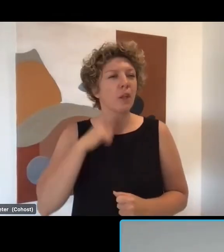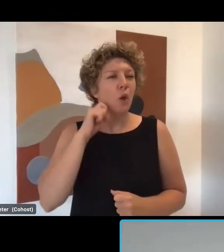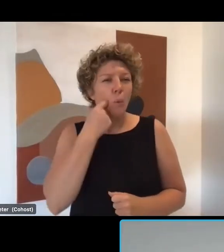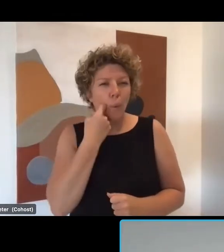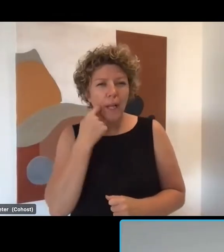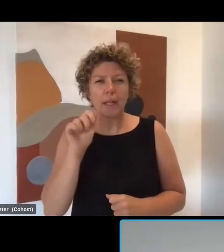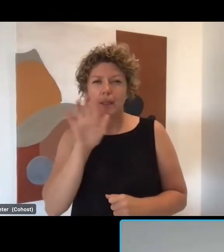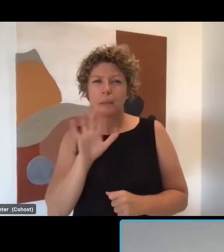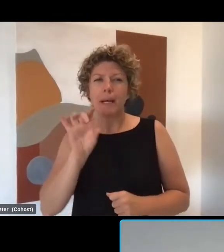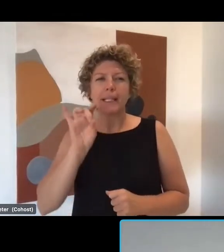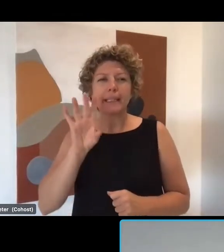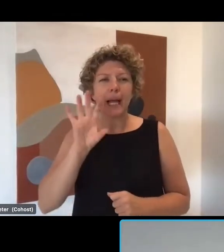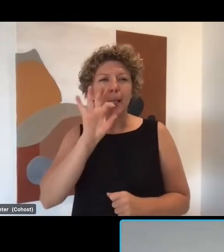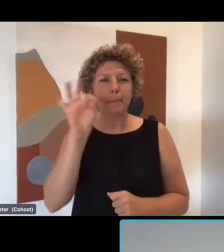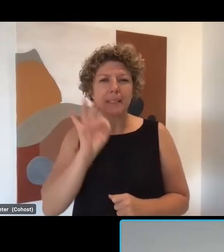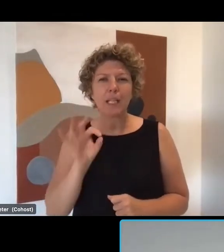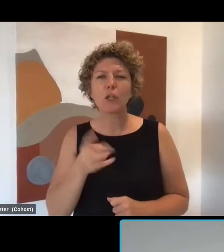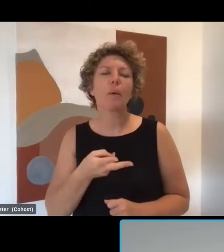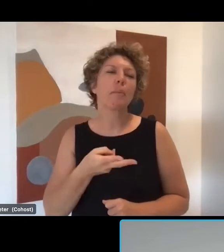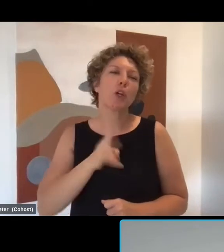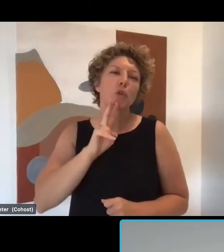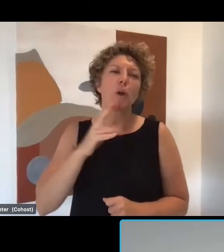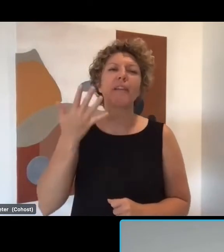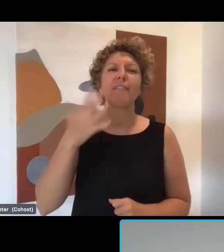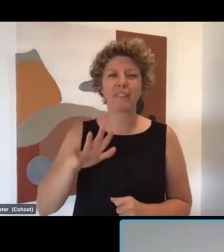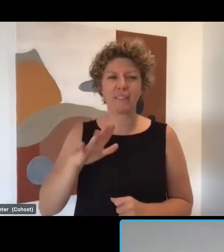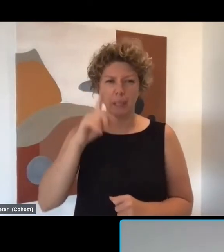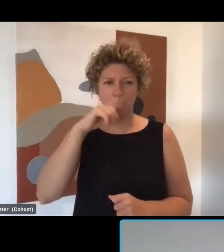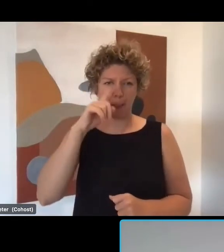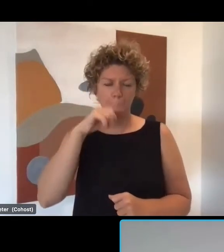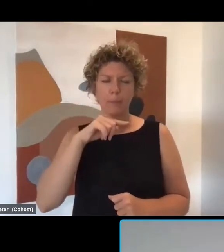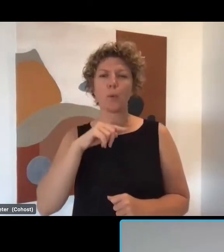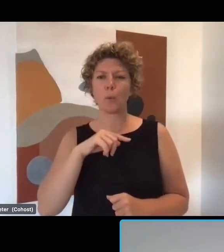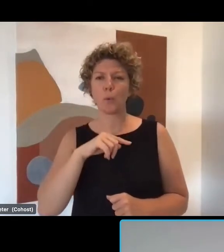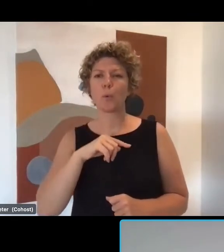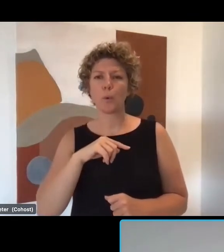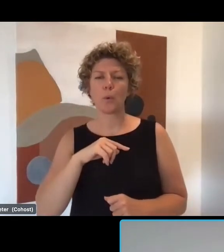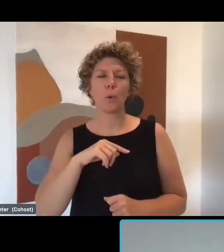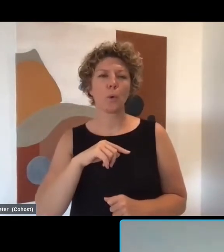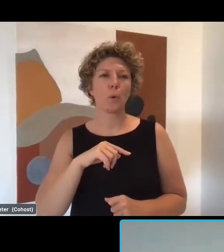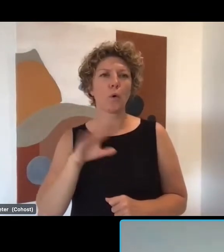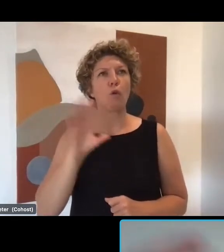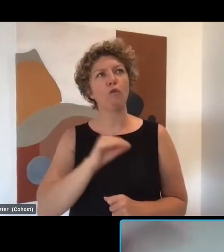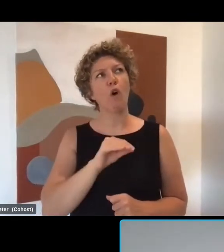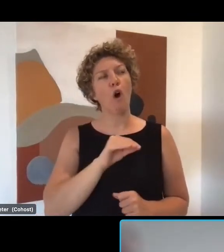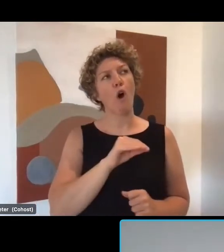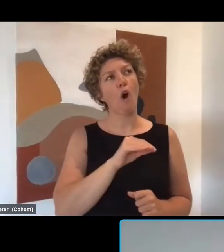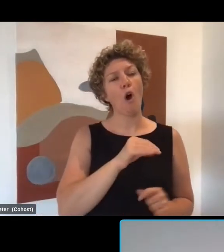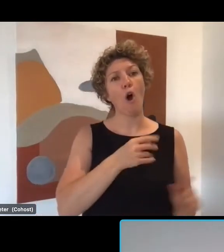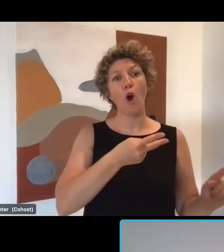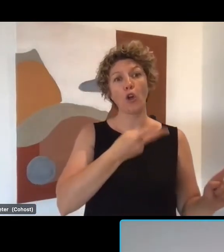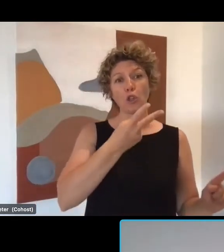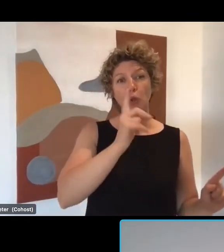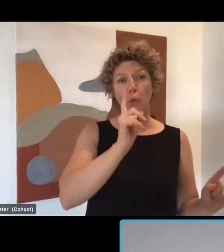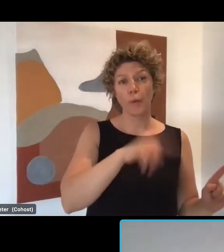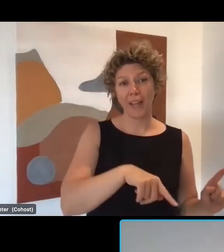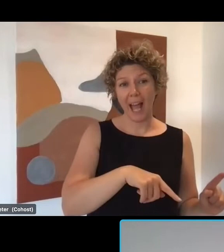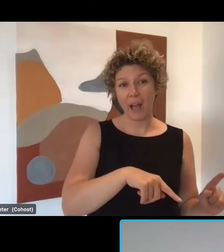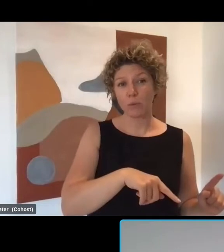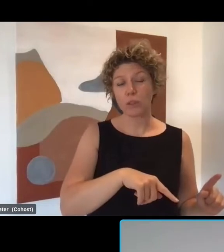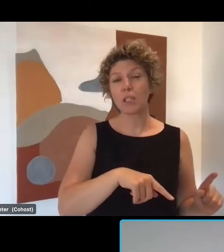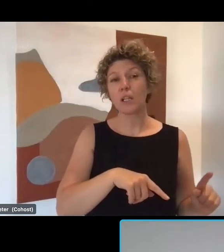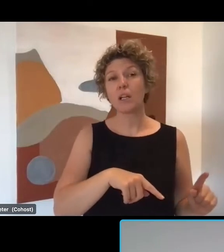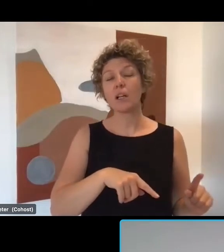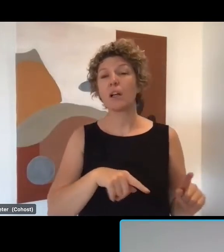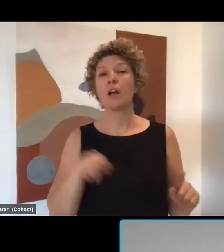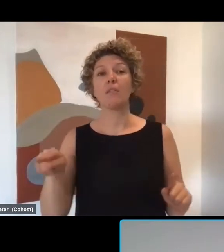around 10%. So around 250 candidates that we get out of our 2,500, 2,500 plus 250 will